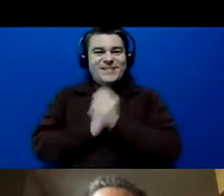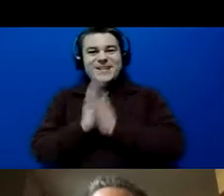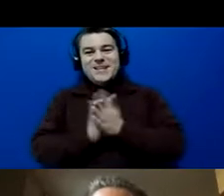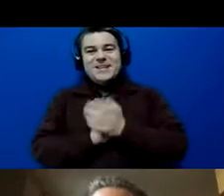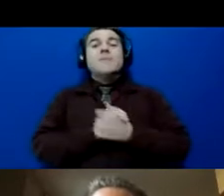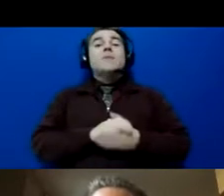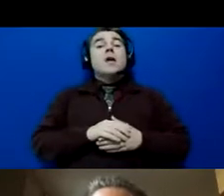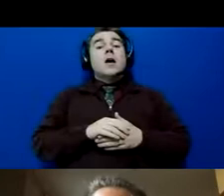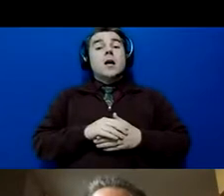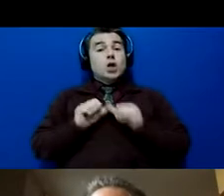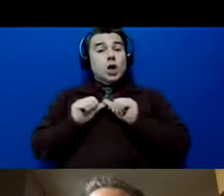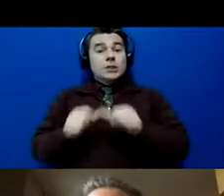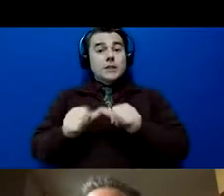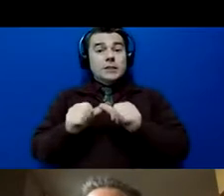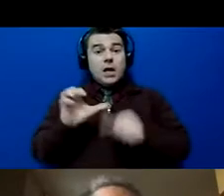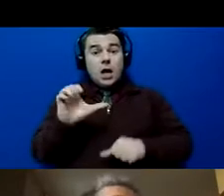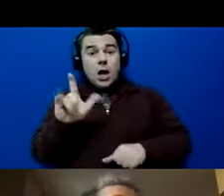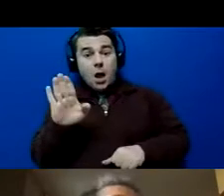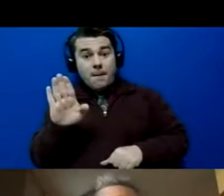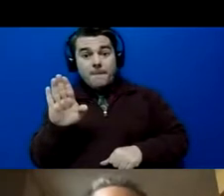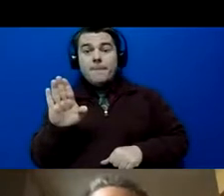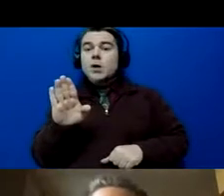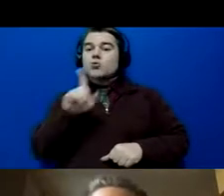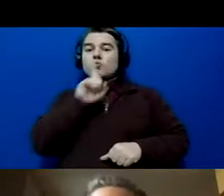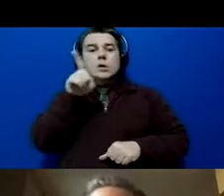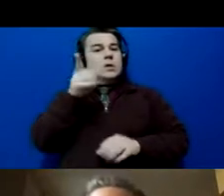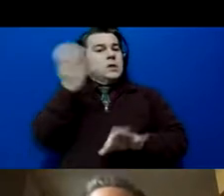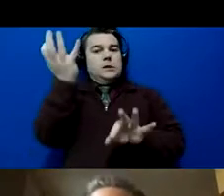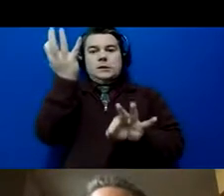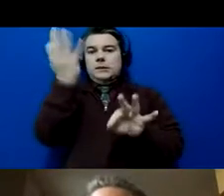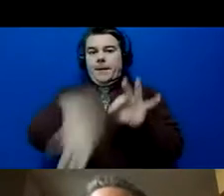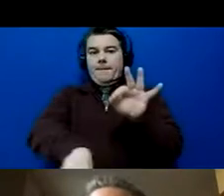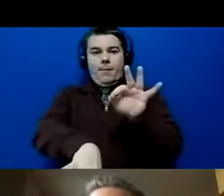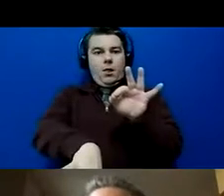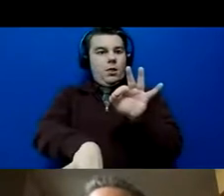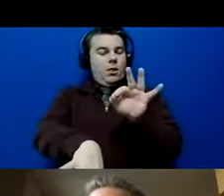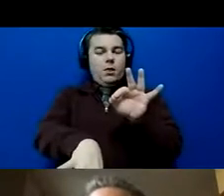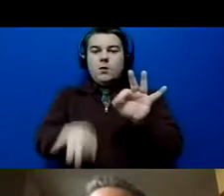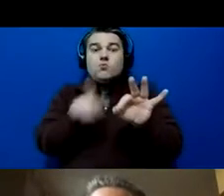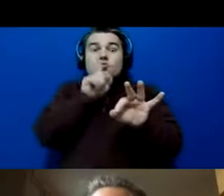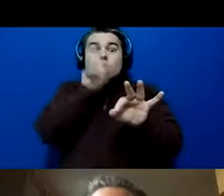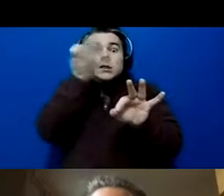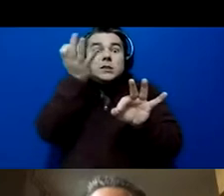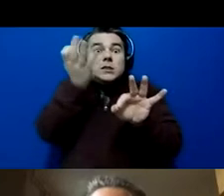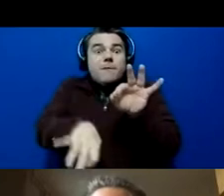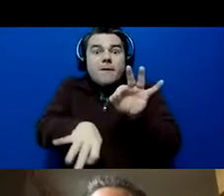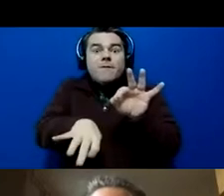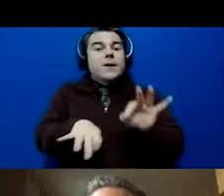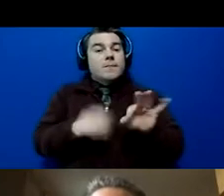Consistency Club is so simple. They have really simplified it. Before,